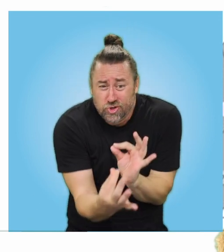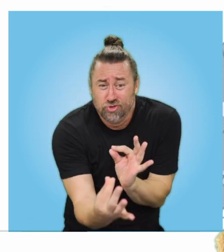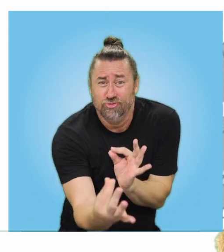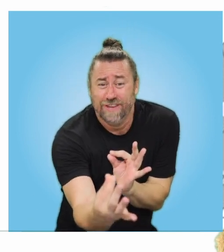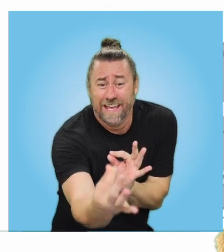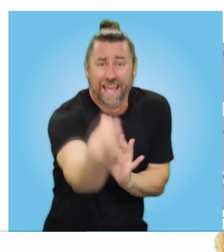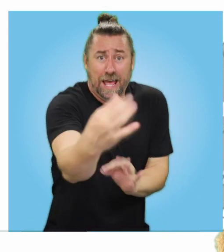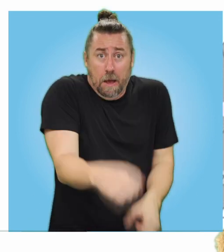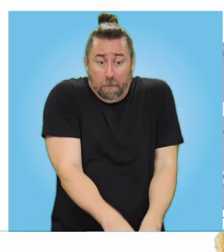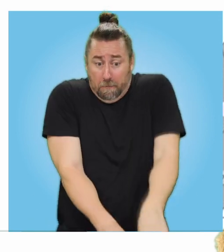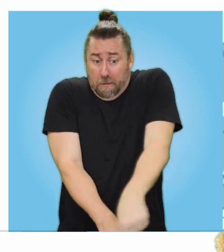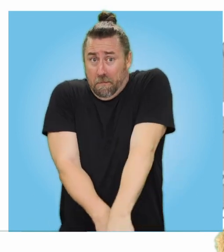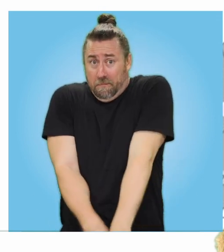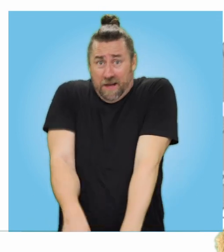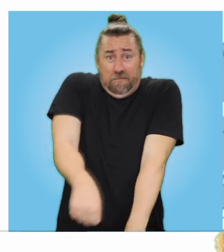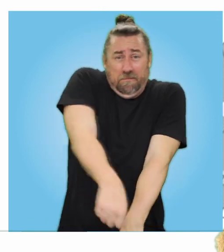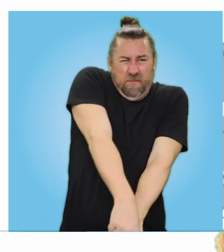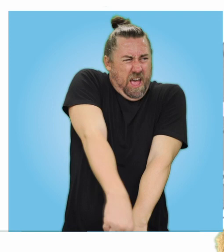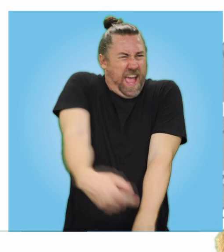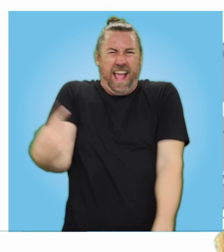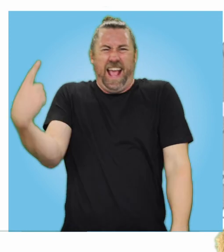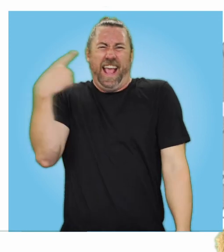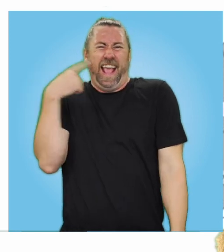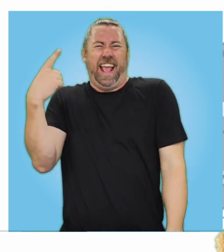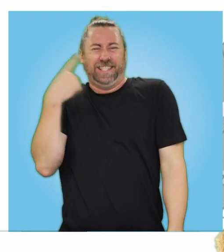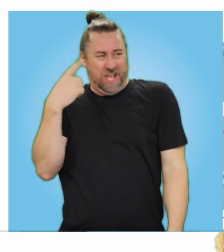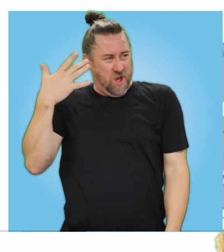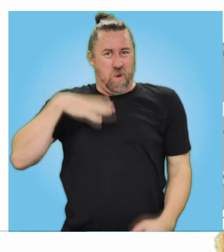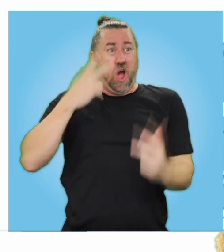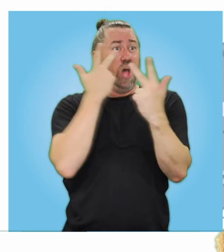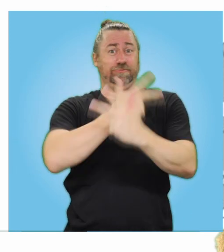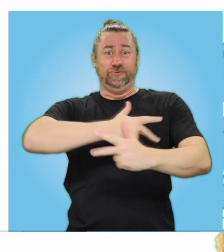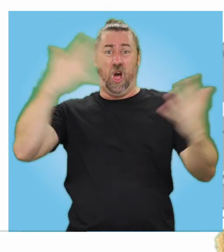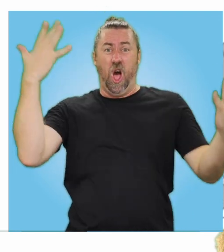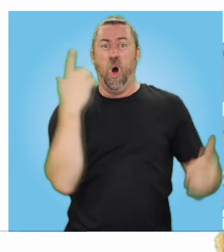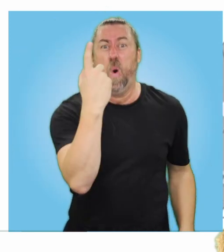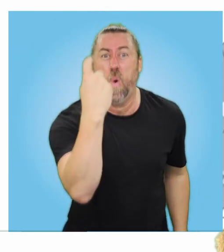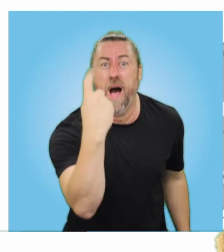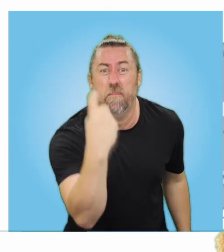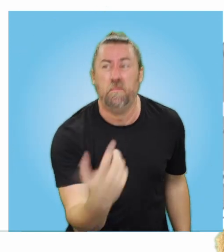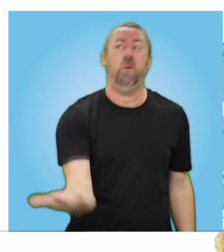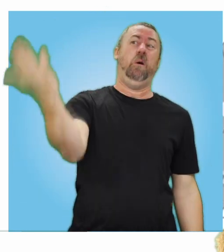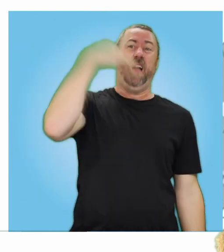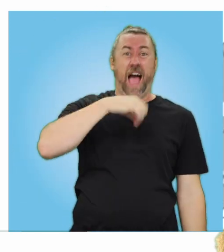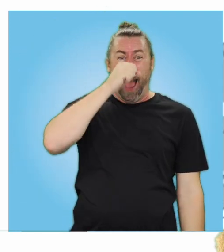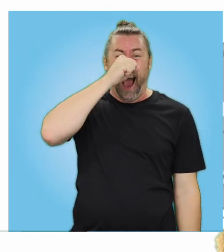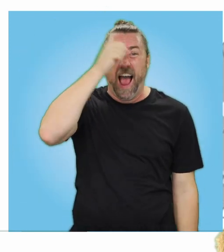string. They it was such a wonderful stunt that they called for another